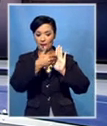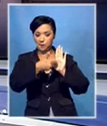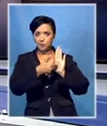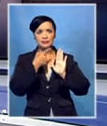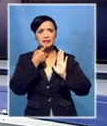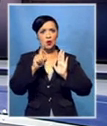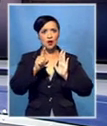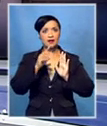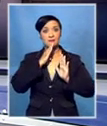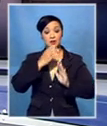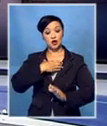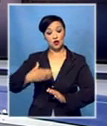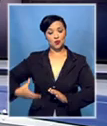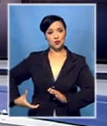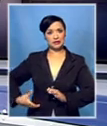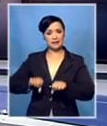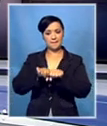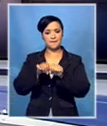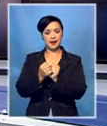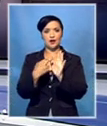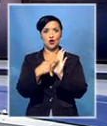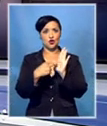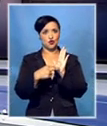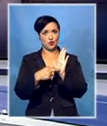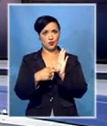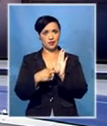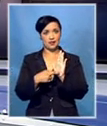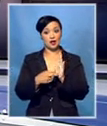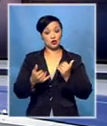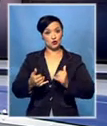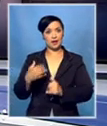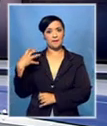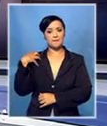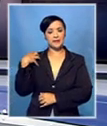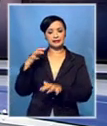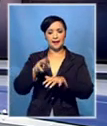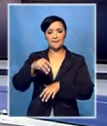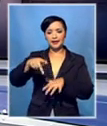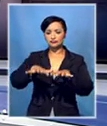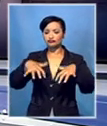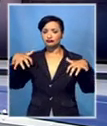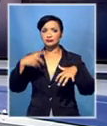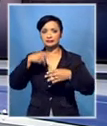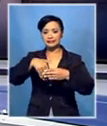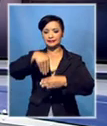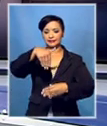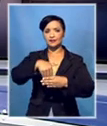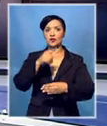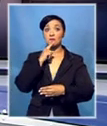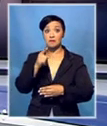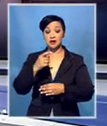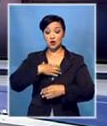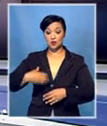Constitution. This relates to any constitutional breach by the President. MPs will debate whether an ad hoc committee should